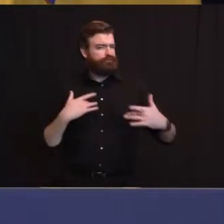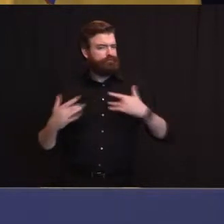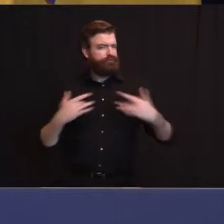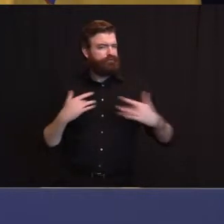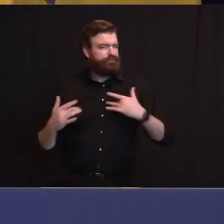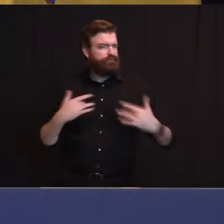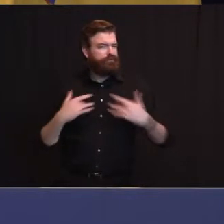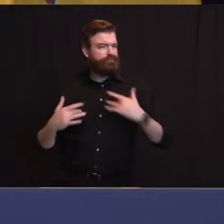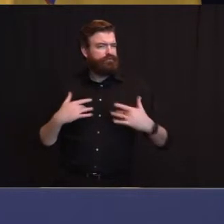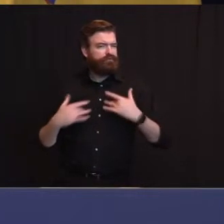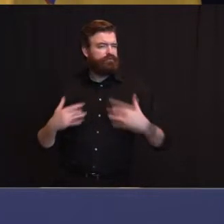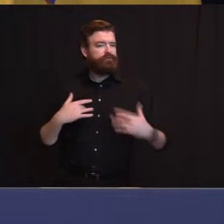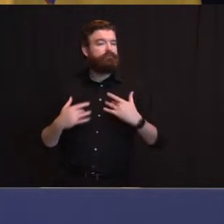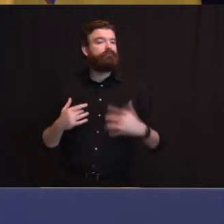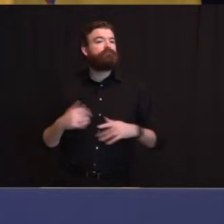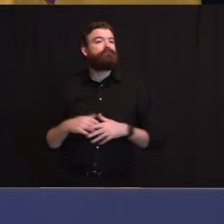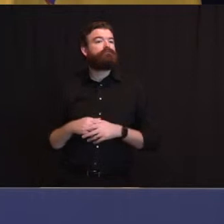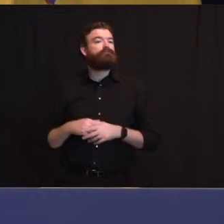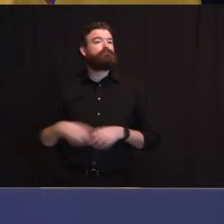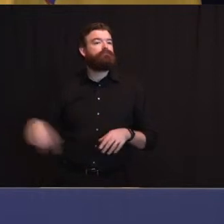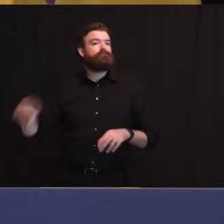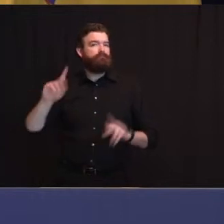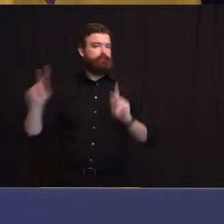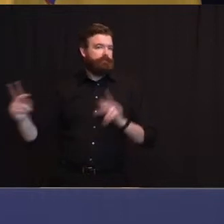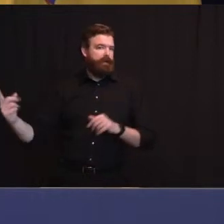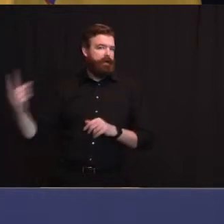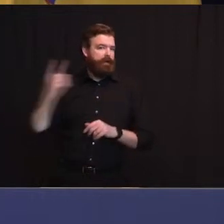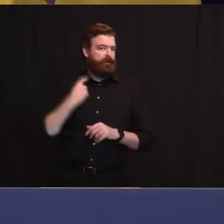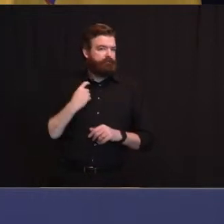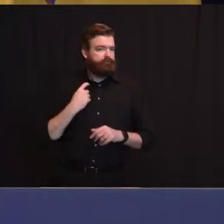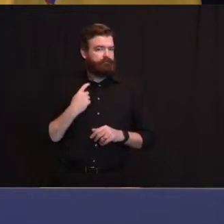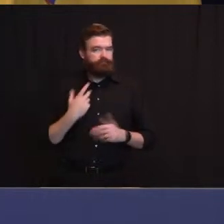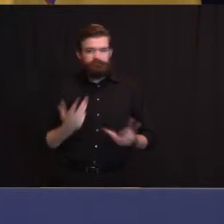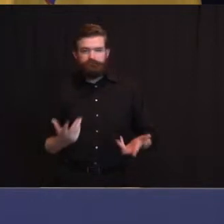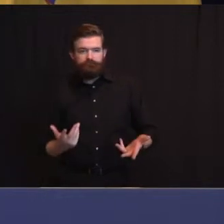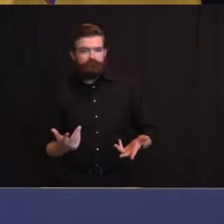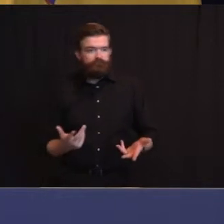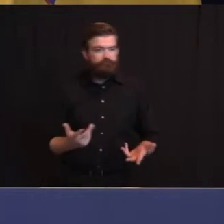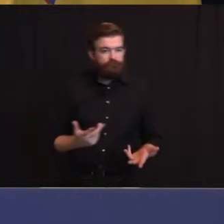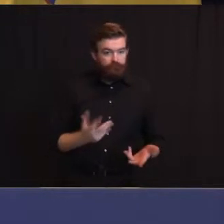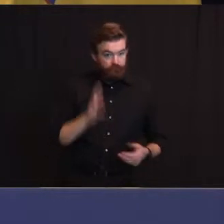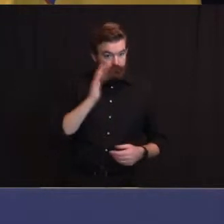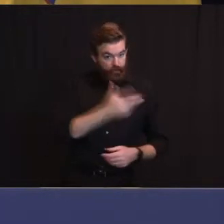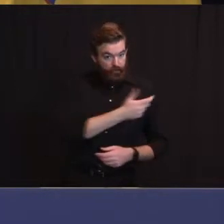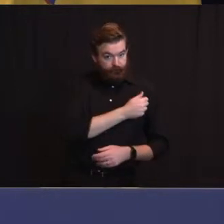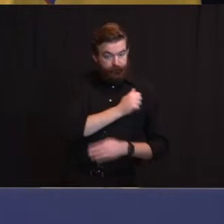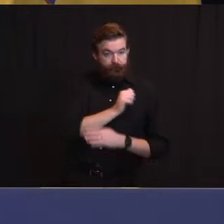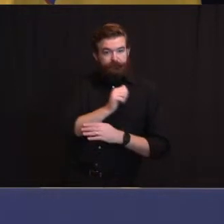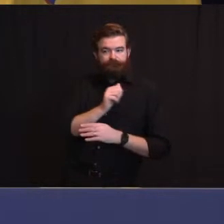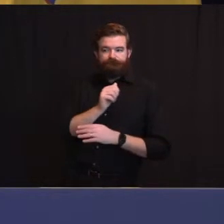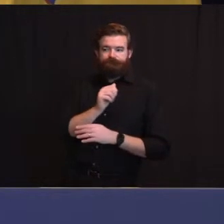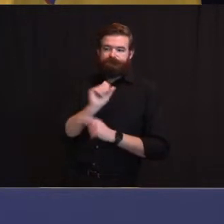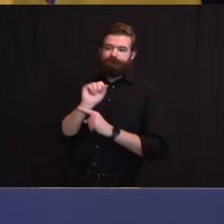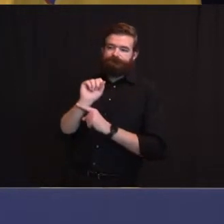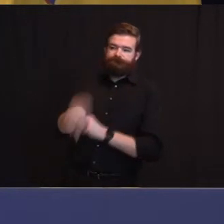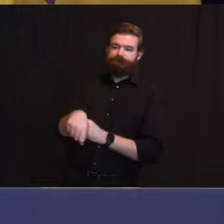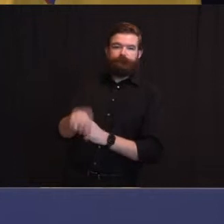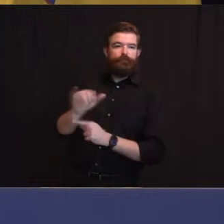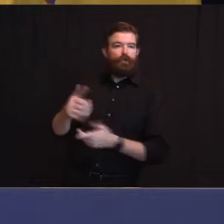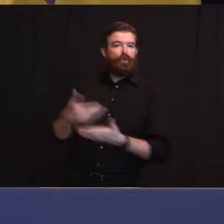us about do we know that the vaccines that we have work against this new strain? Is there any indication they would not work?